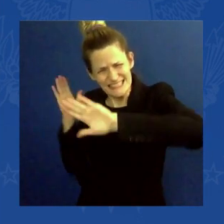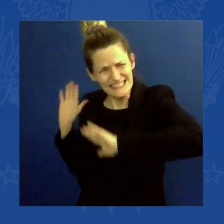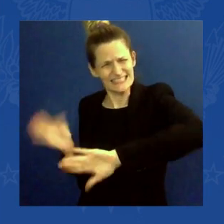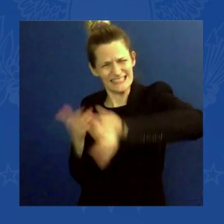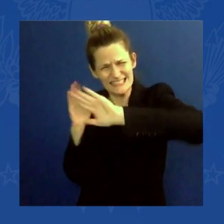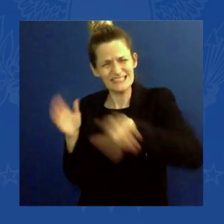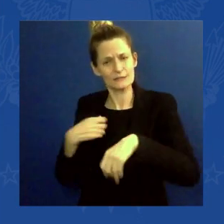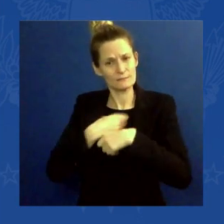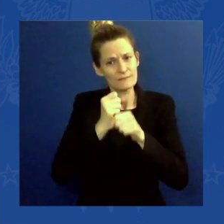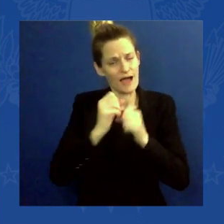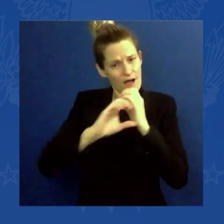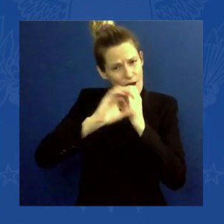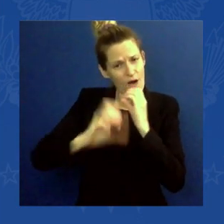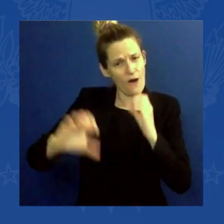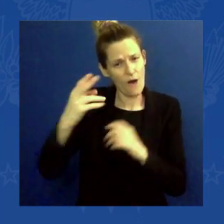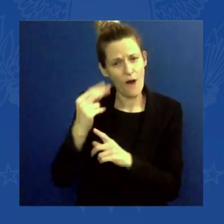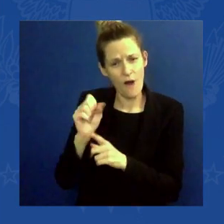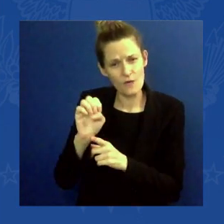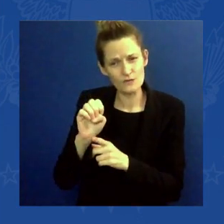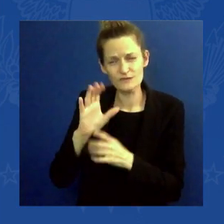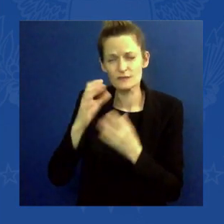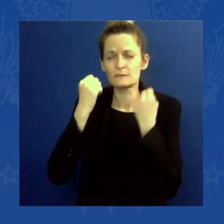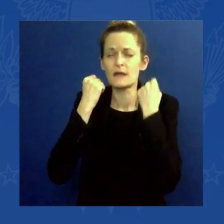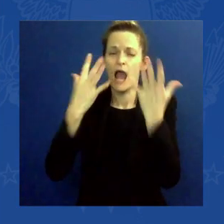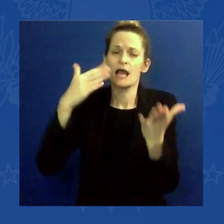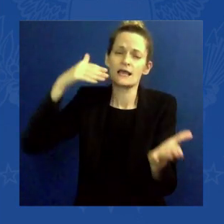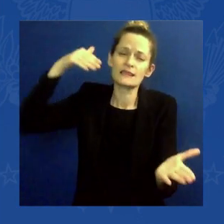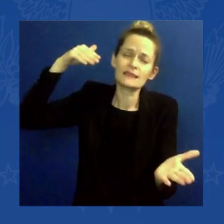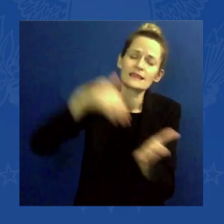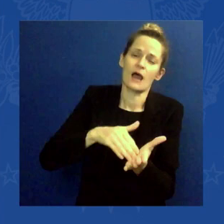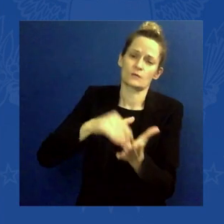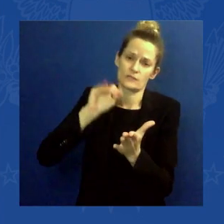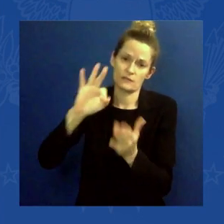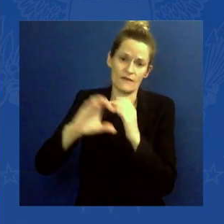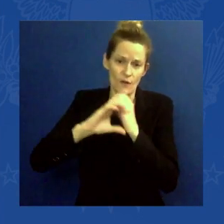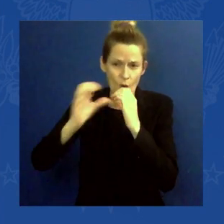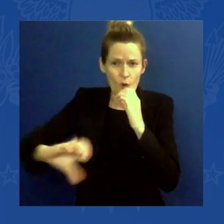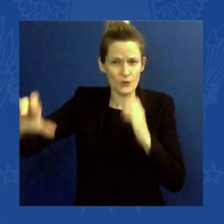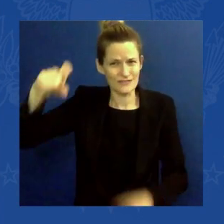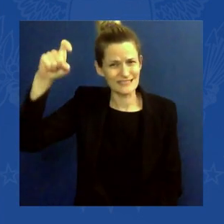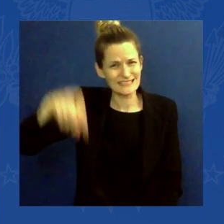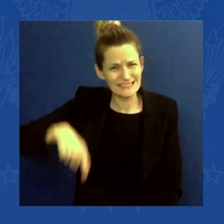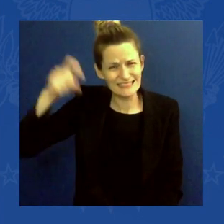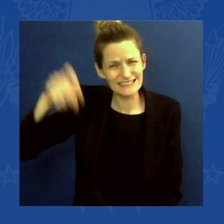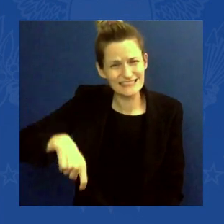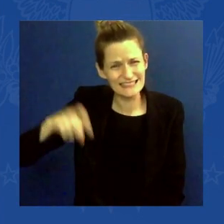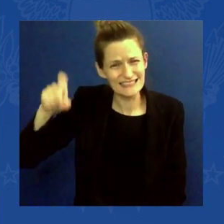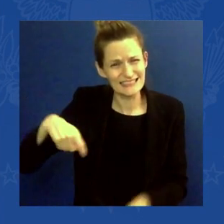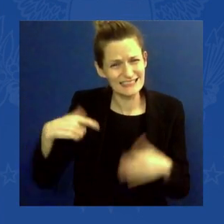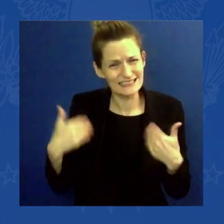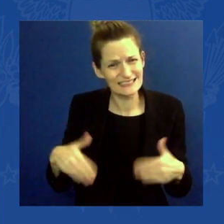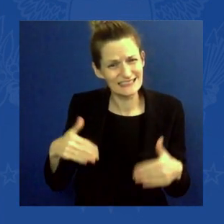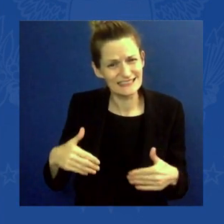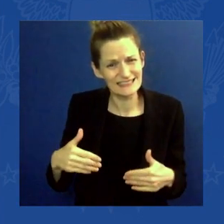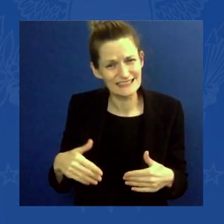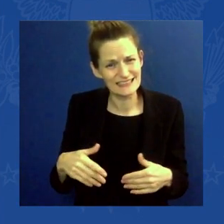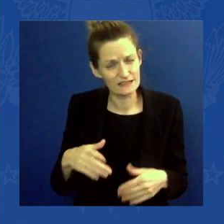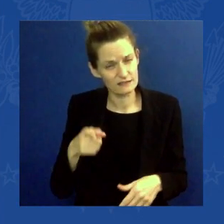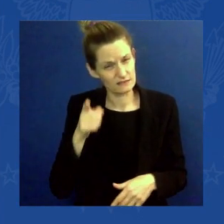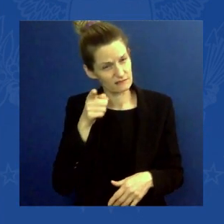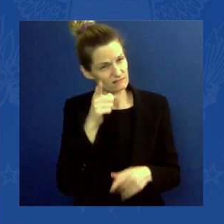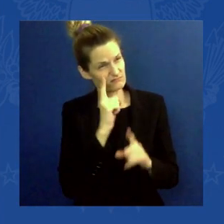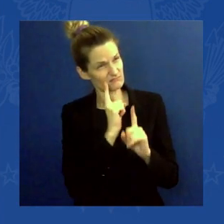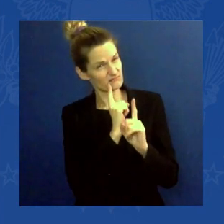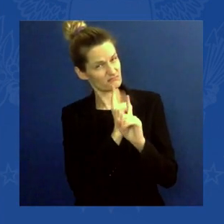of new feats of new fire hoses to the front lines. Hard to believe short on fire hoses.